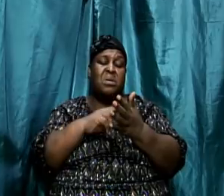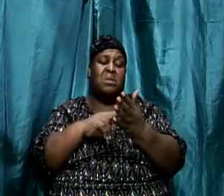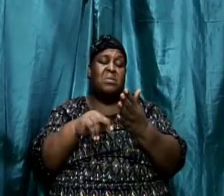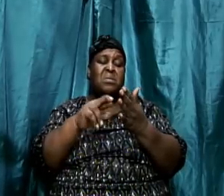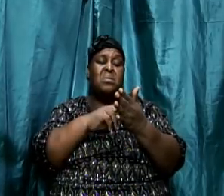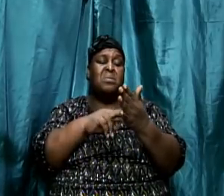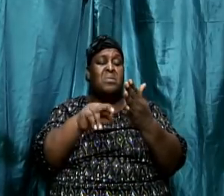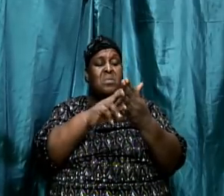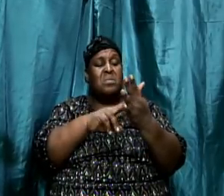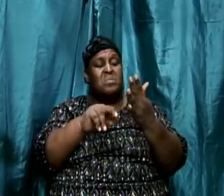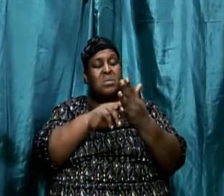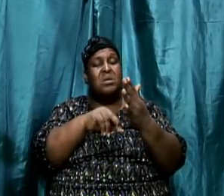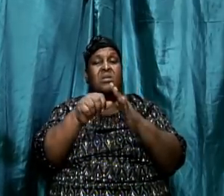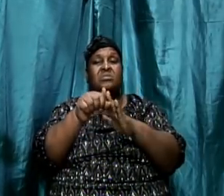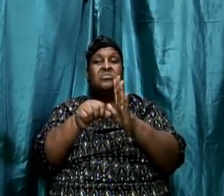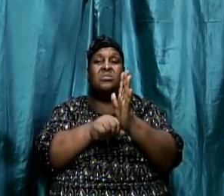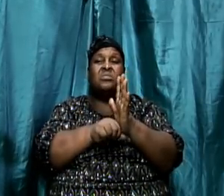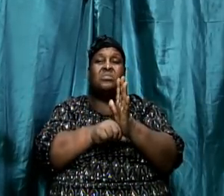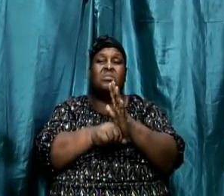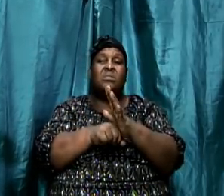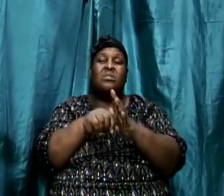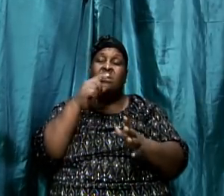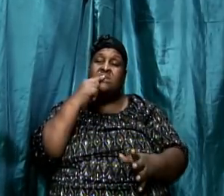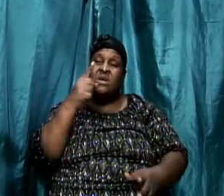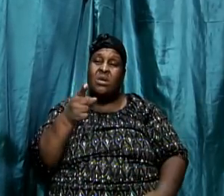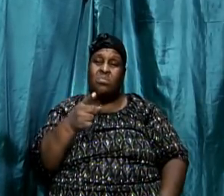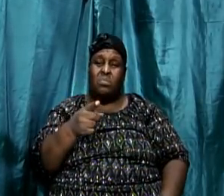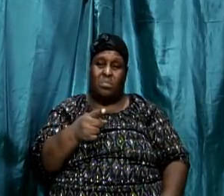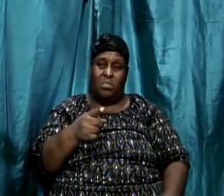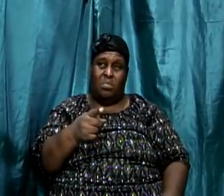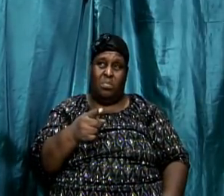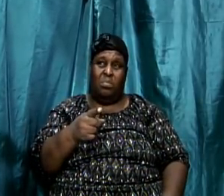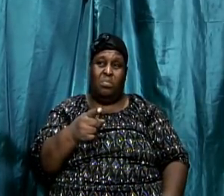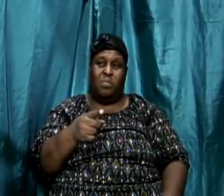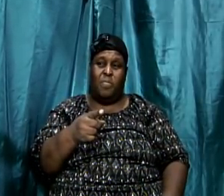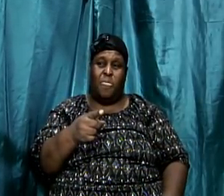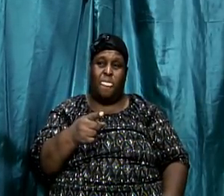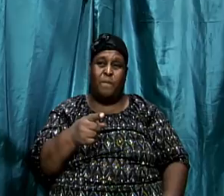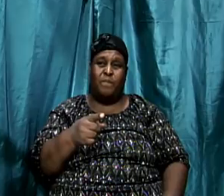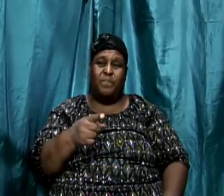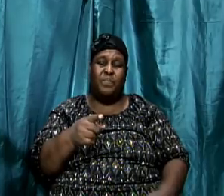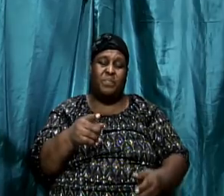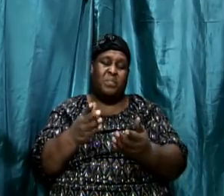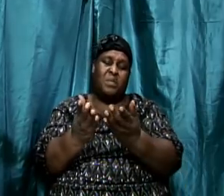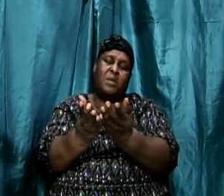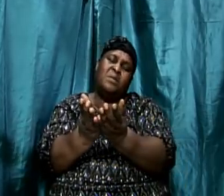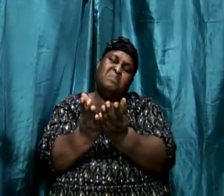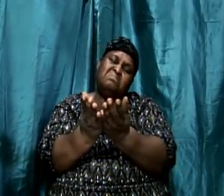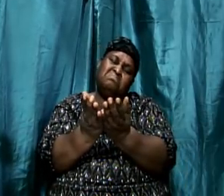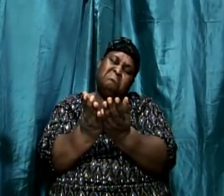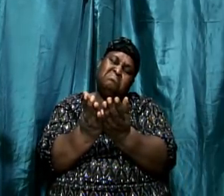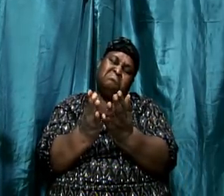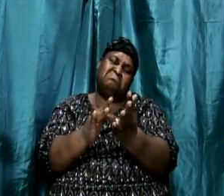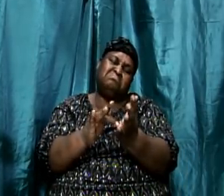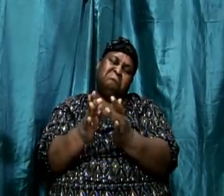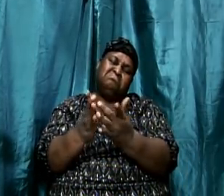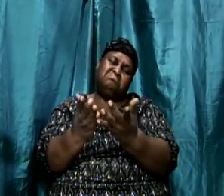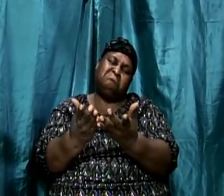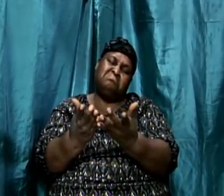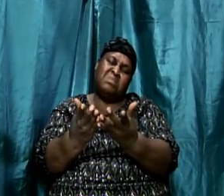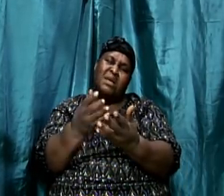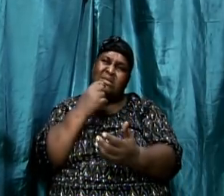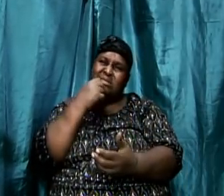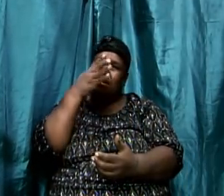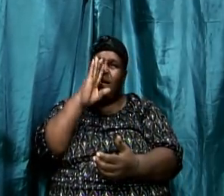he read the scripture that actually said he opened his bible and he was like God what am I supposed to do